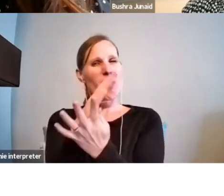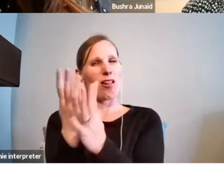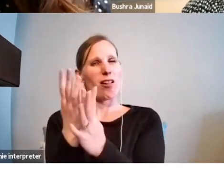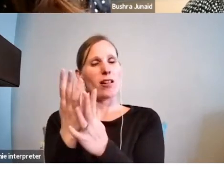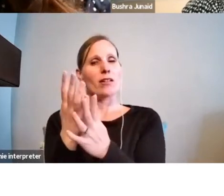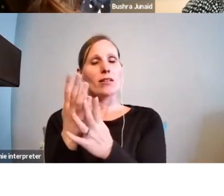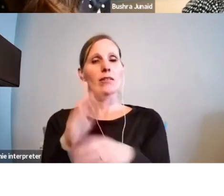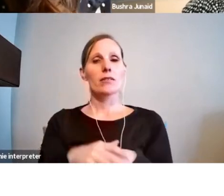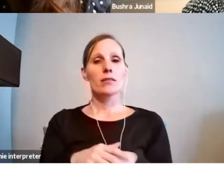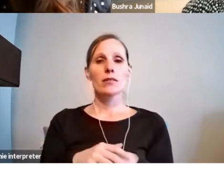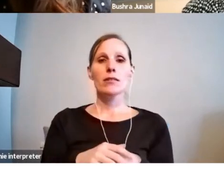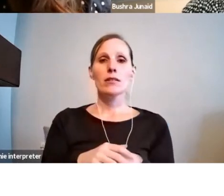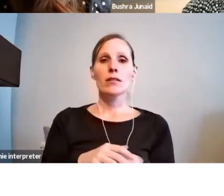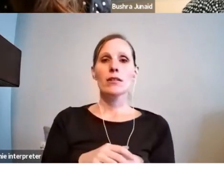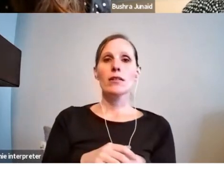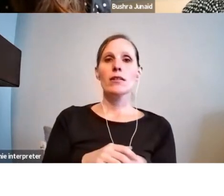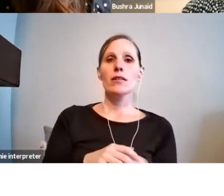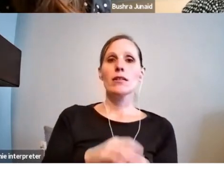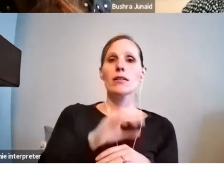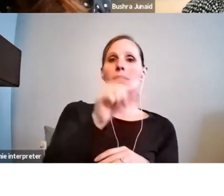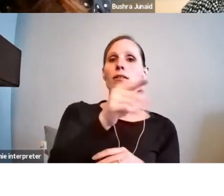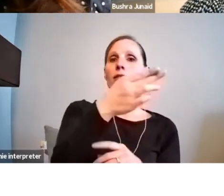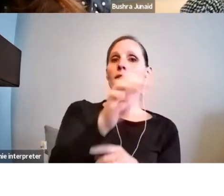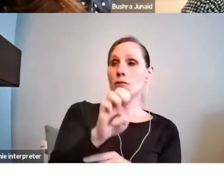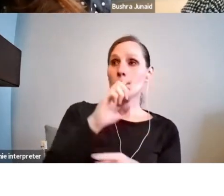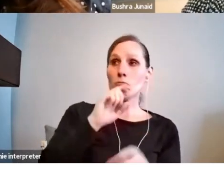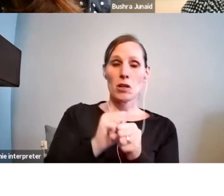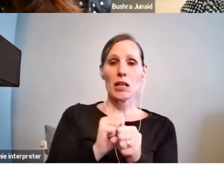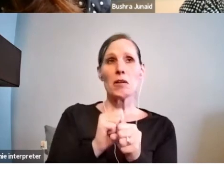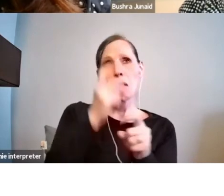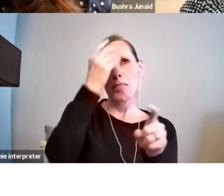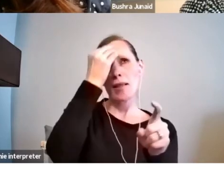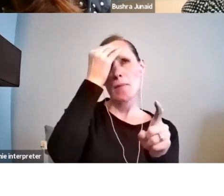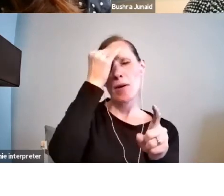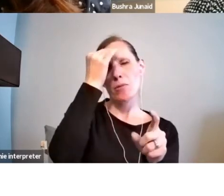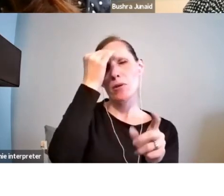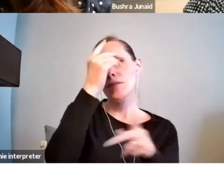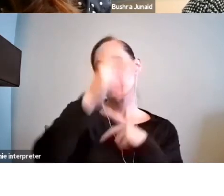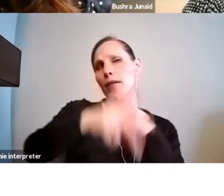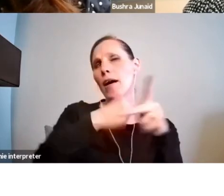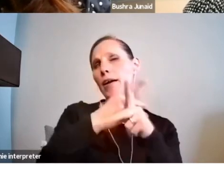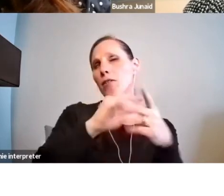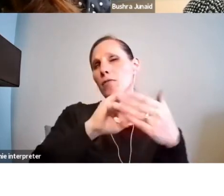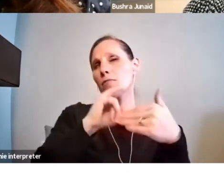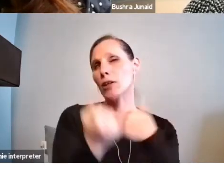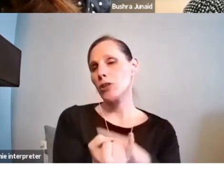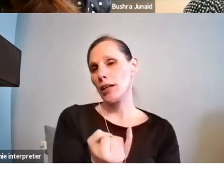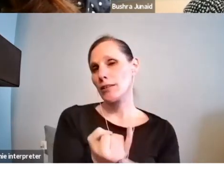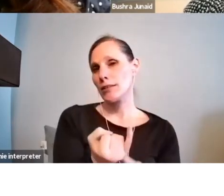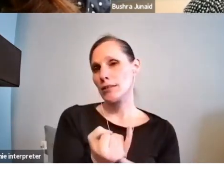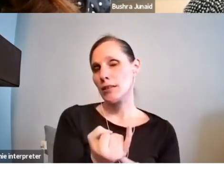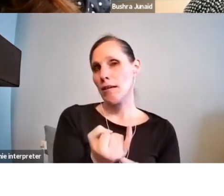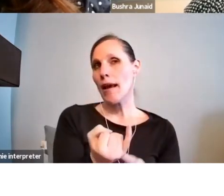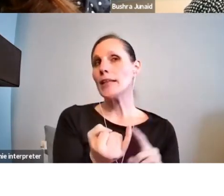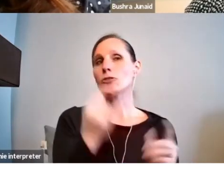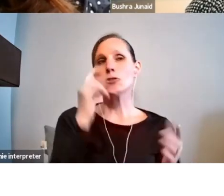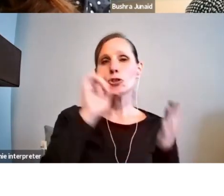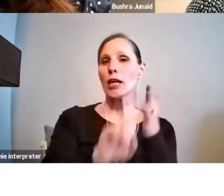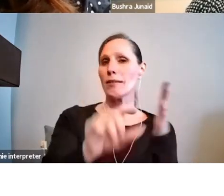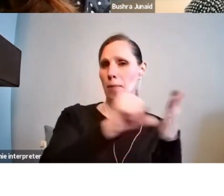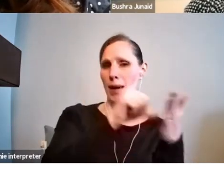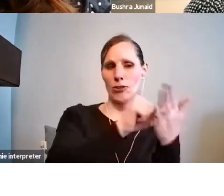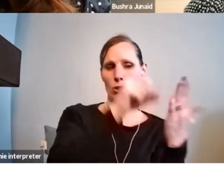So you can certainly think about the type of project you want to do and read the program pages to see what